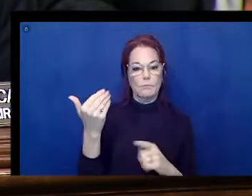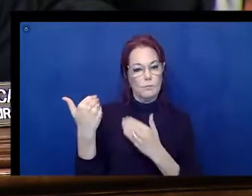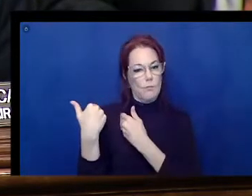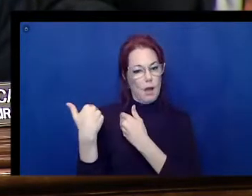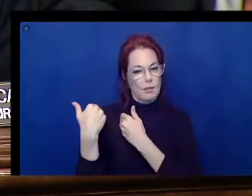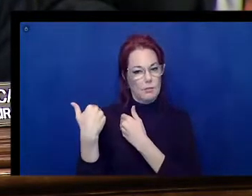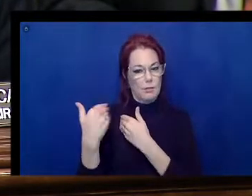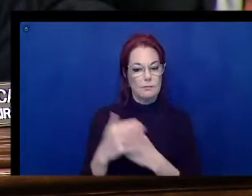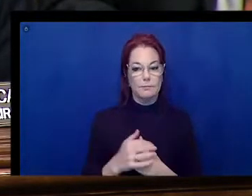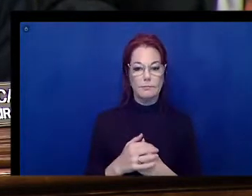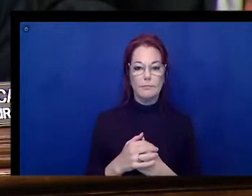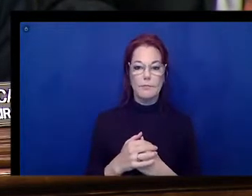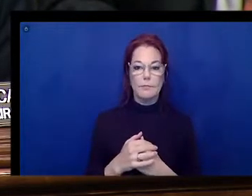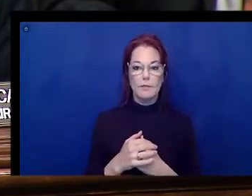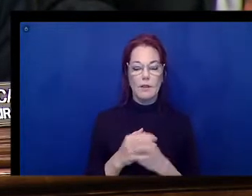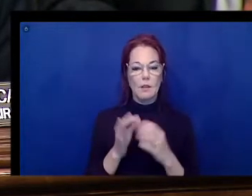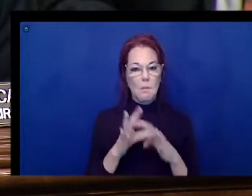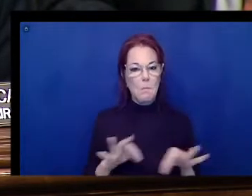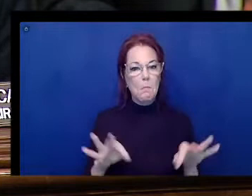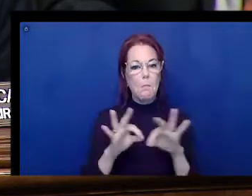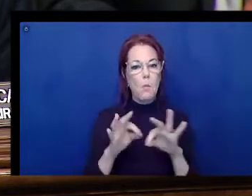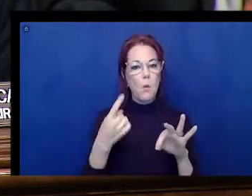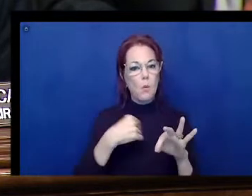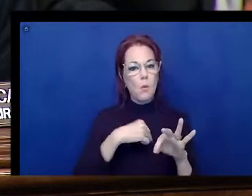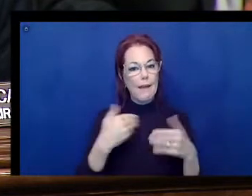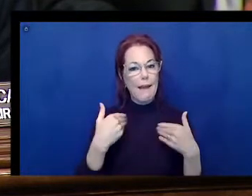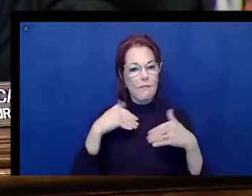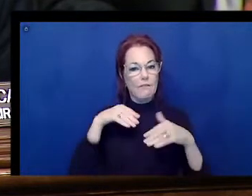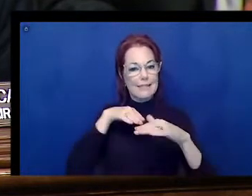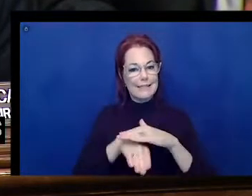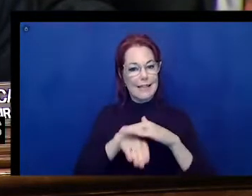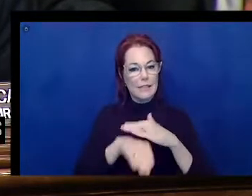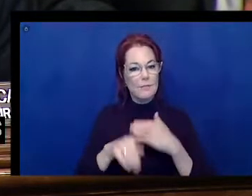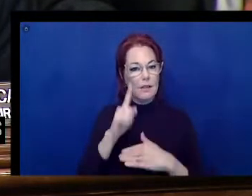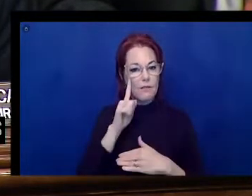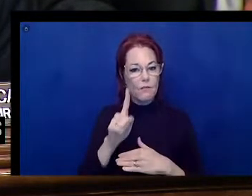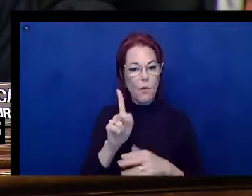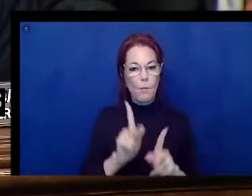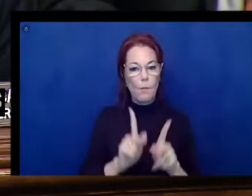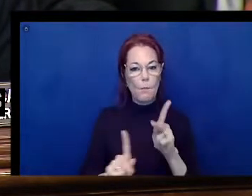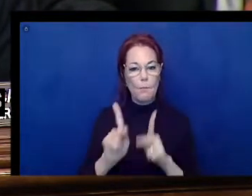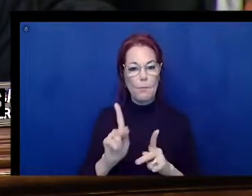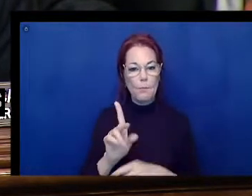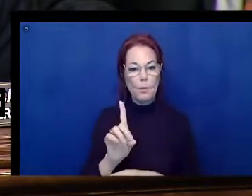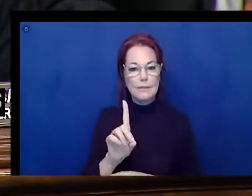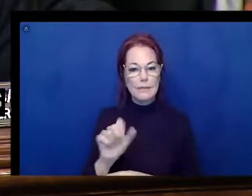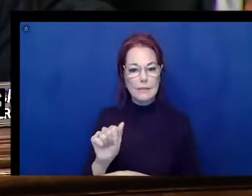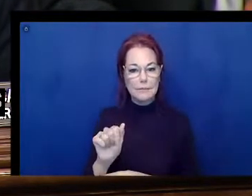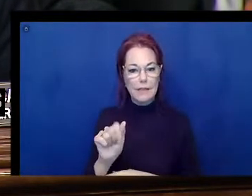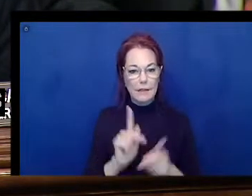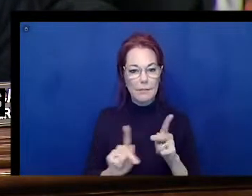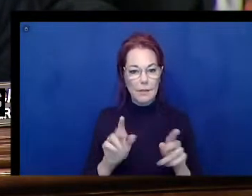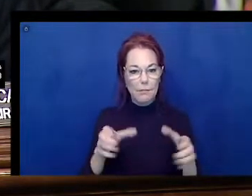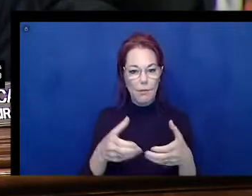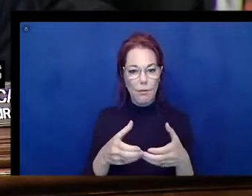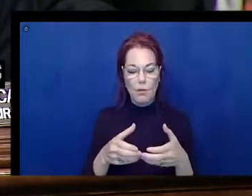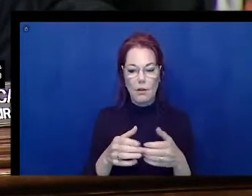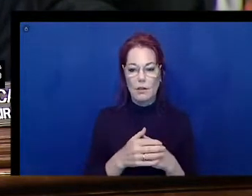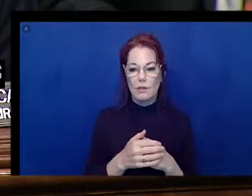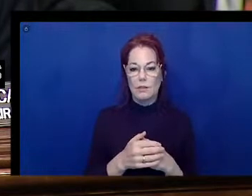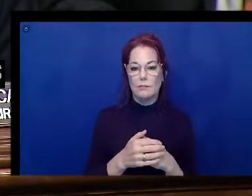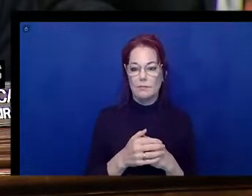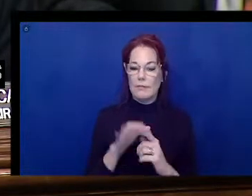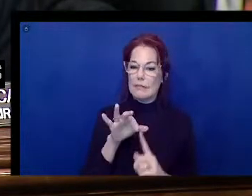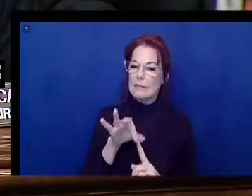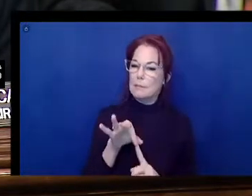accessibility for people with disabilities in all kinds of settings. But especially in